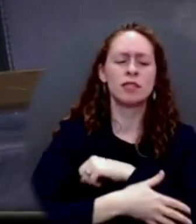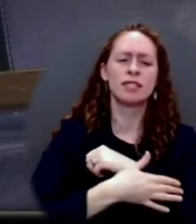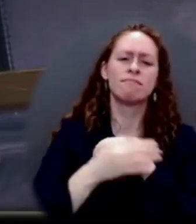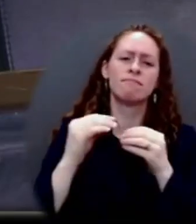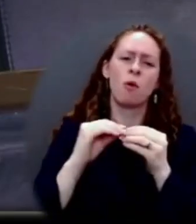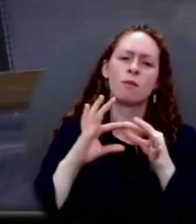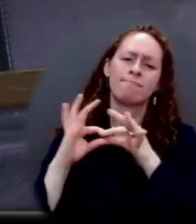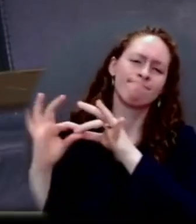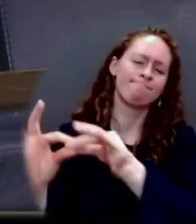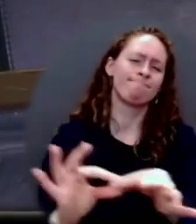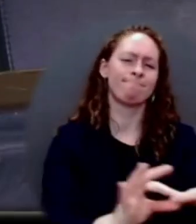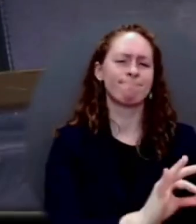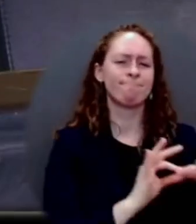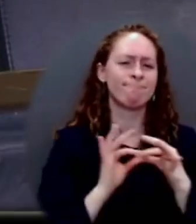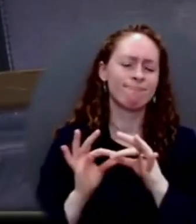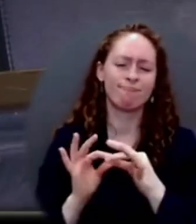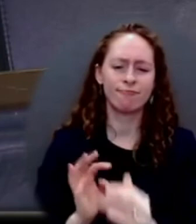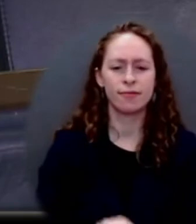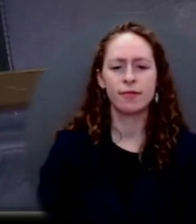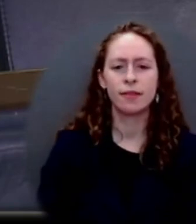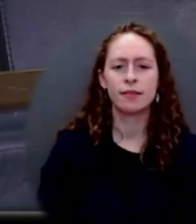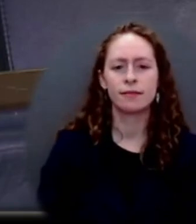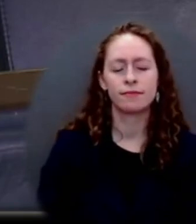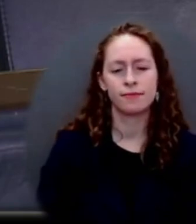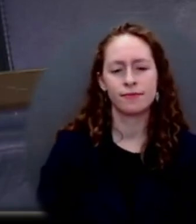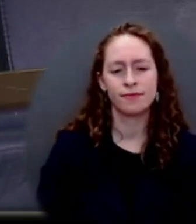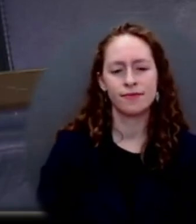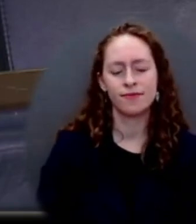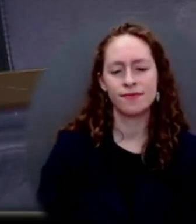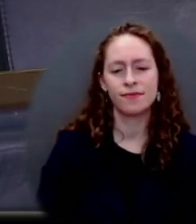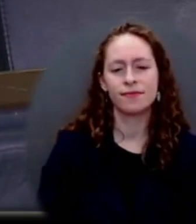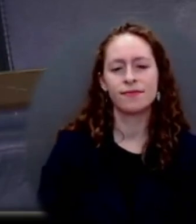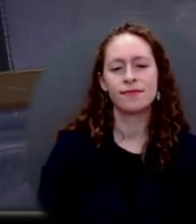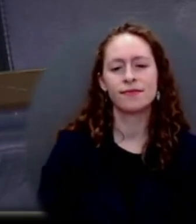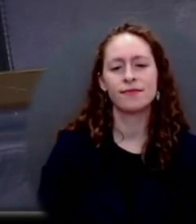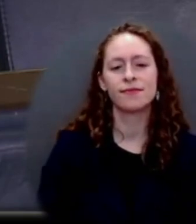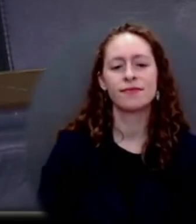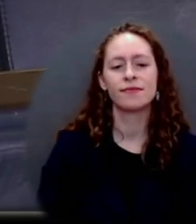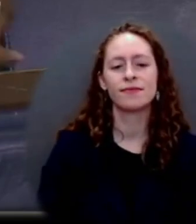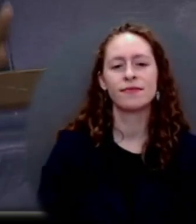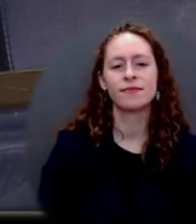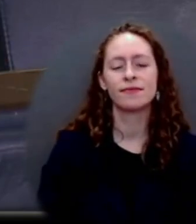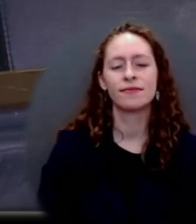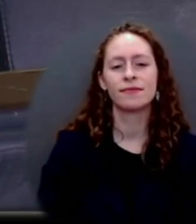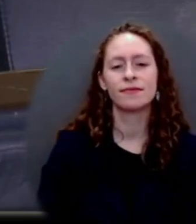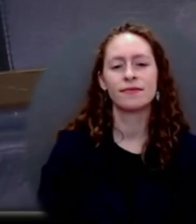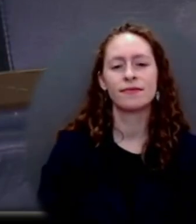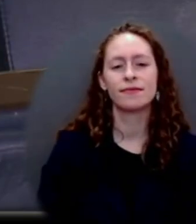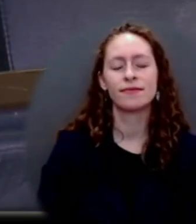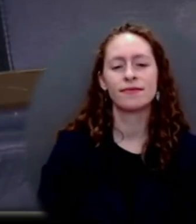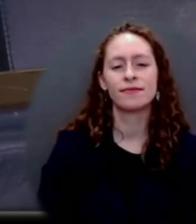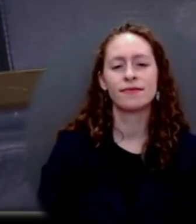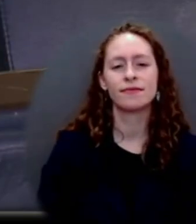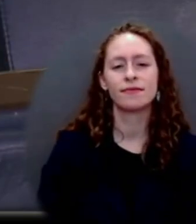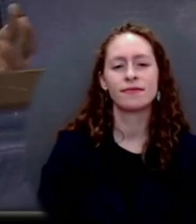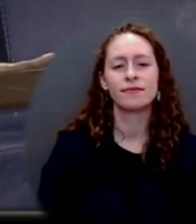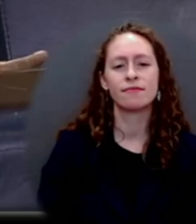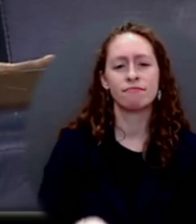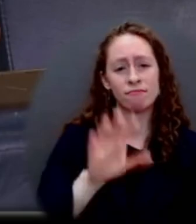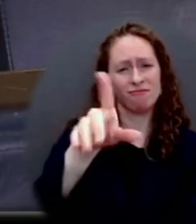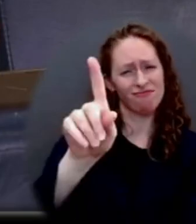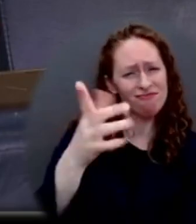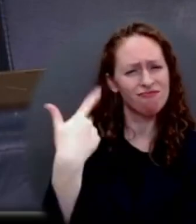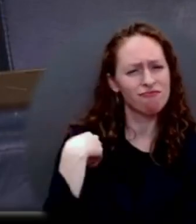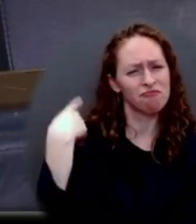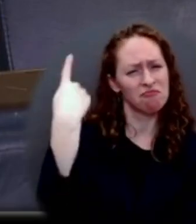from us either today or yesterday, can you tell us whether he whether he can live with a smaller Build Back Better package or a package